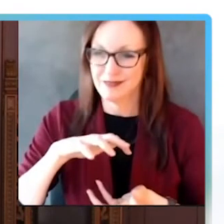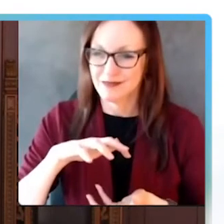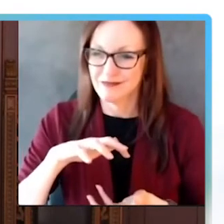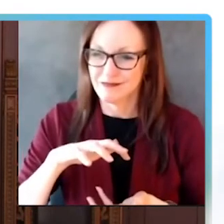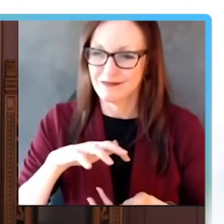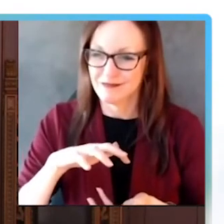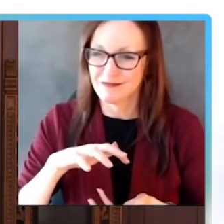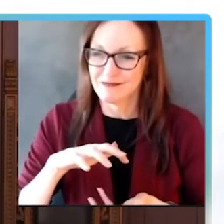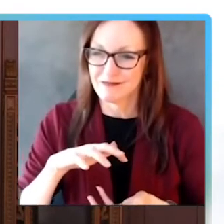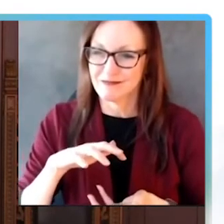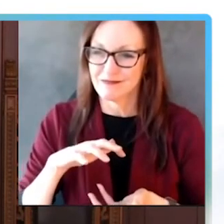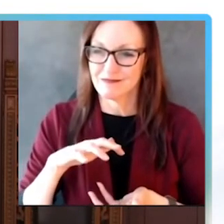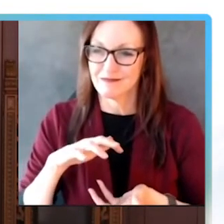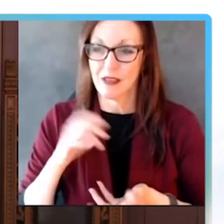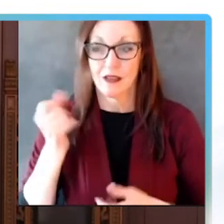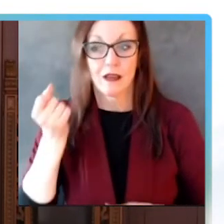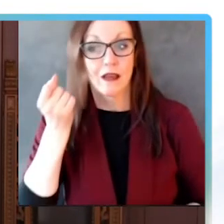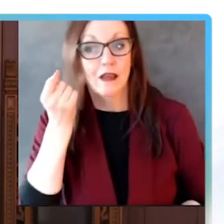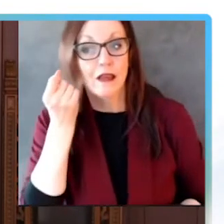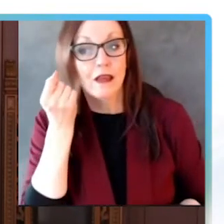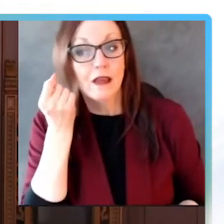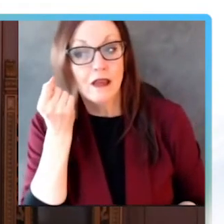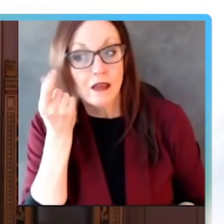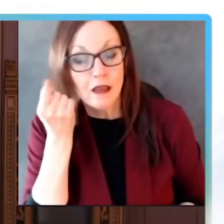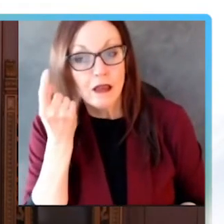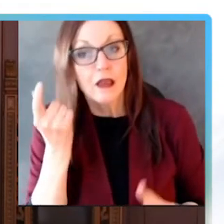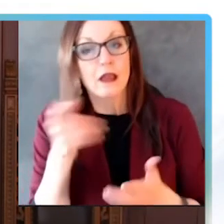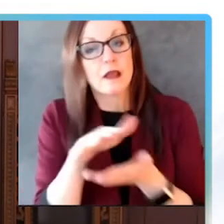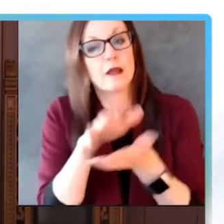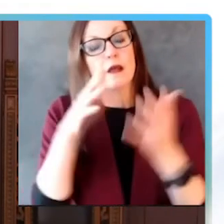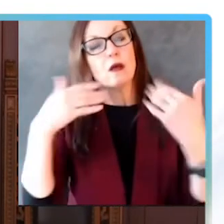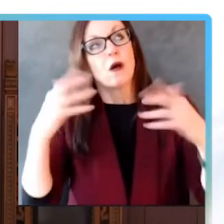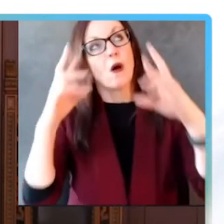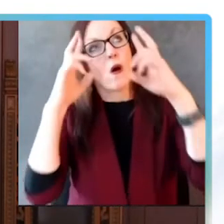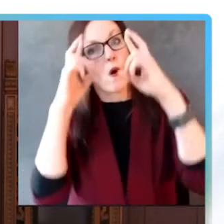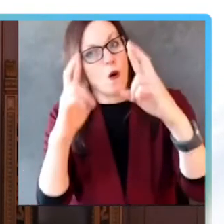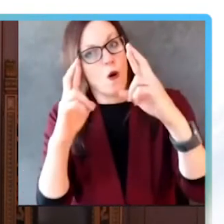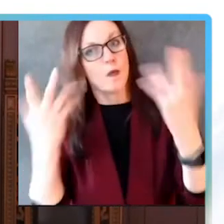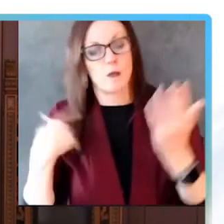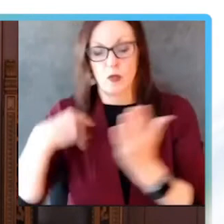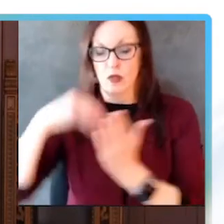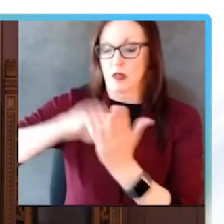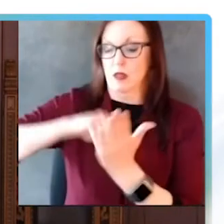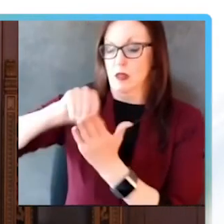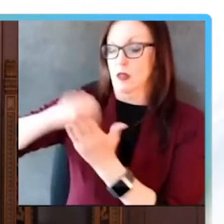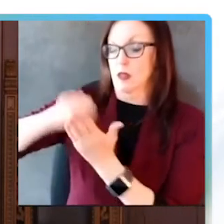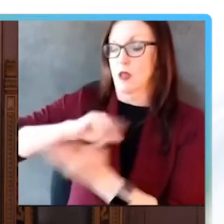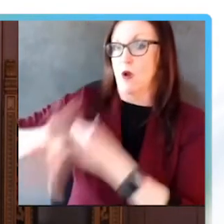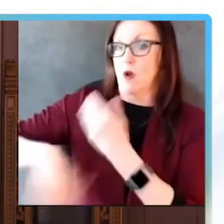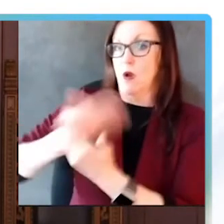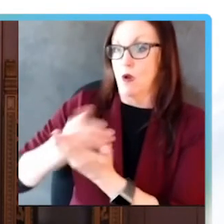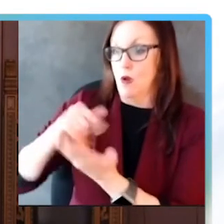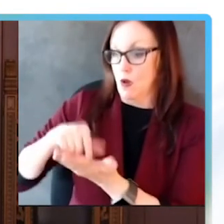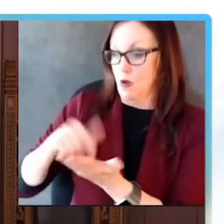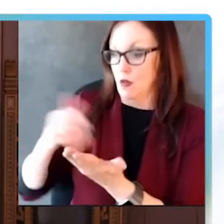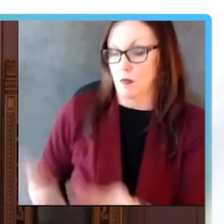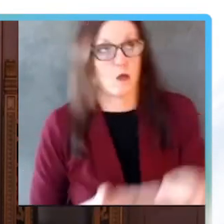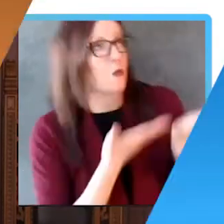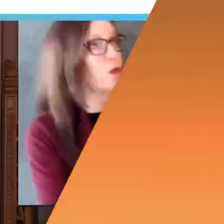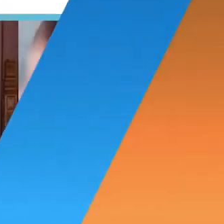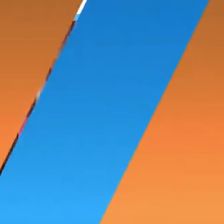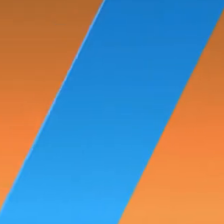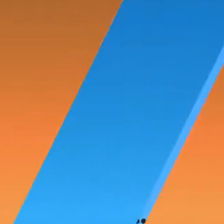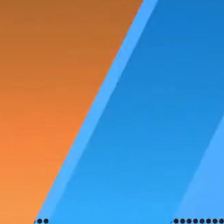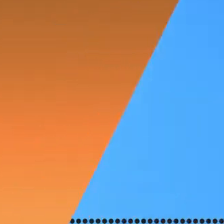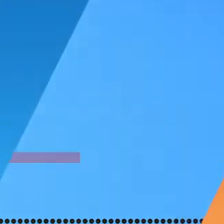we need that money now, period. And waiting a year, we'll have to do some prioritizing, obviously.